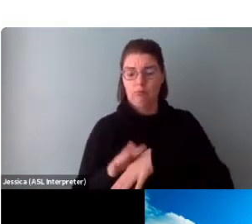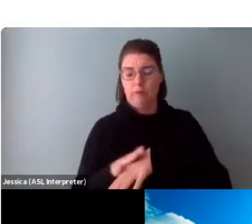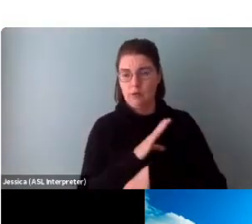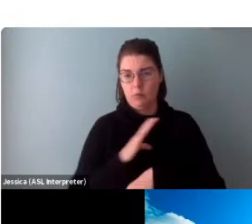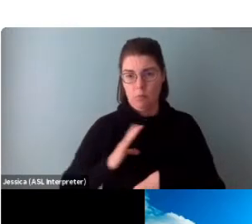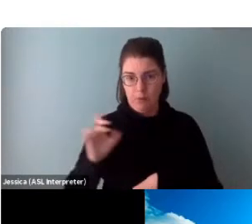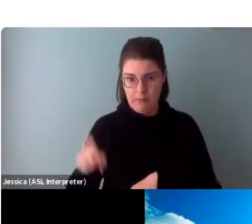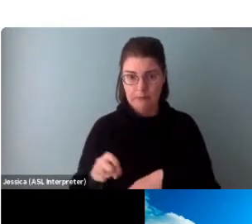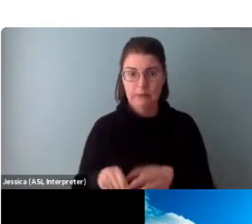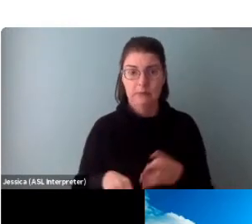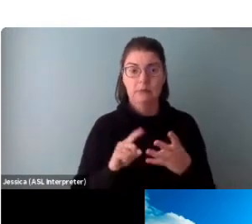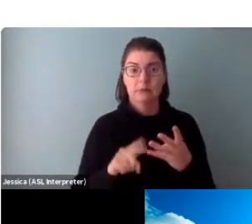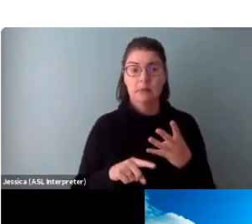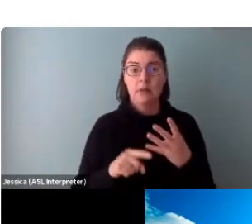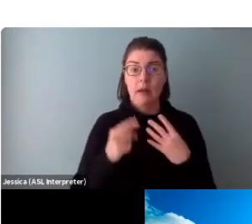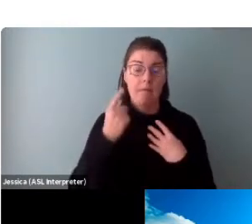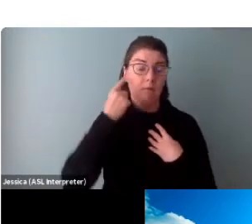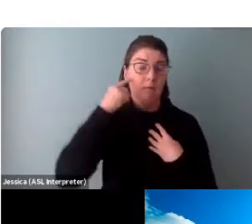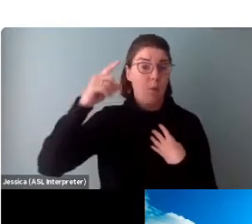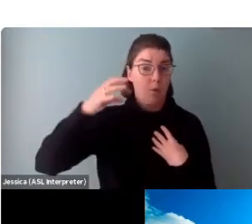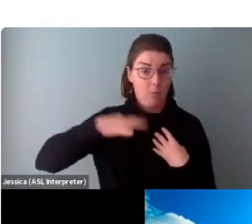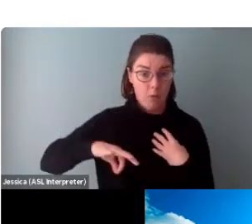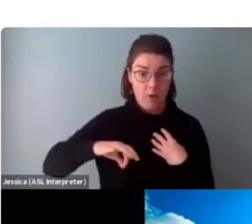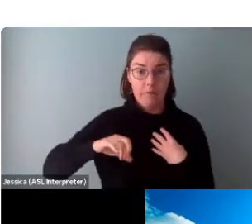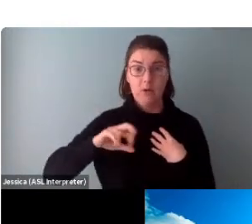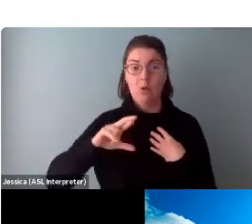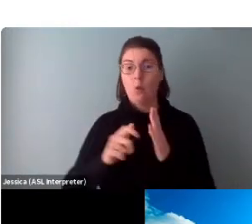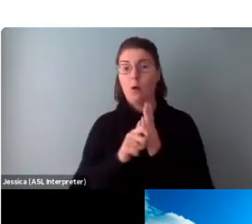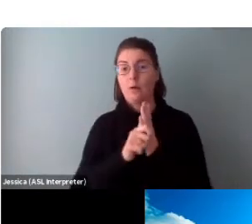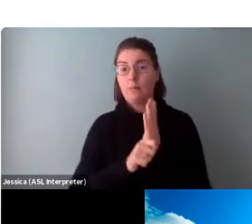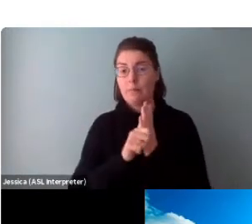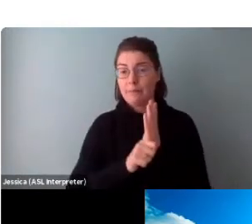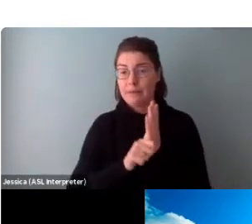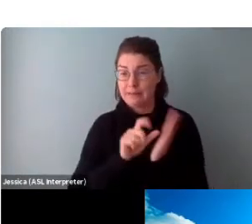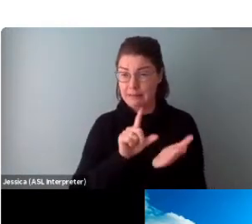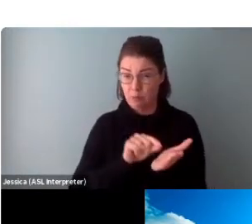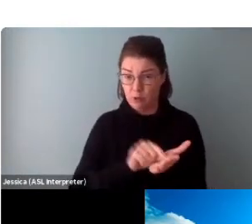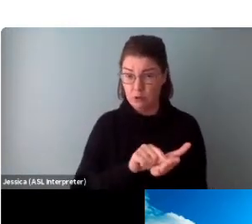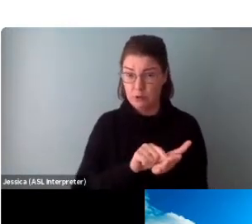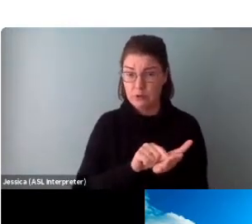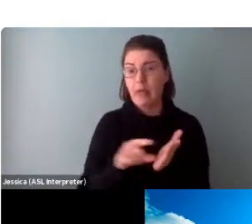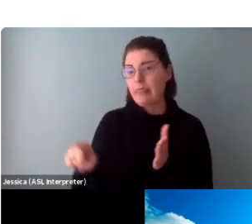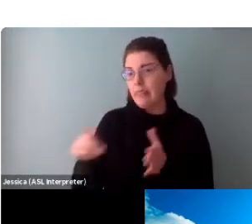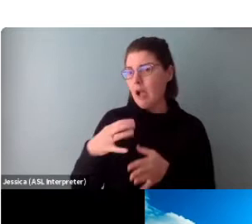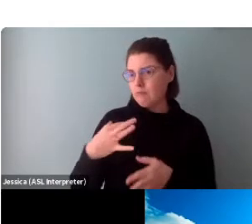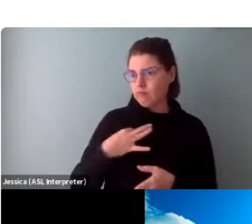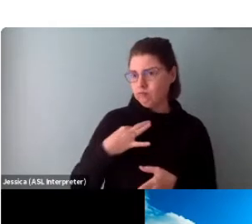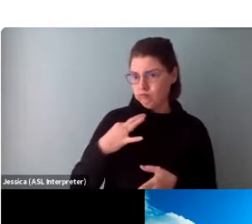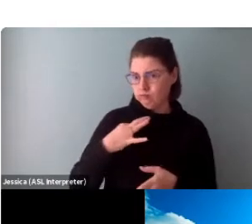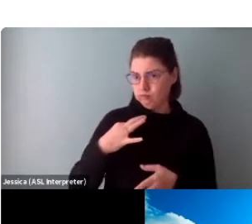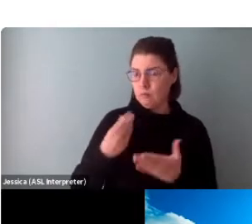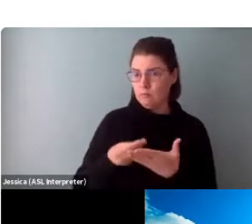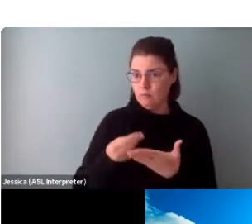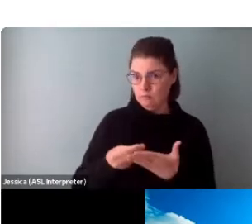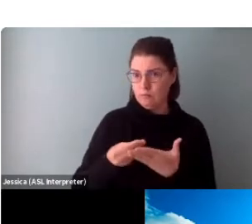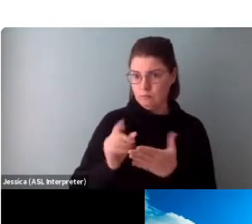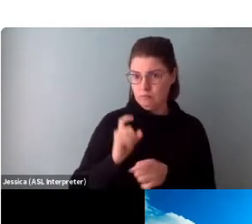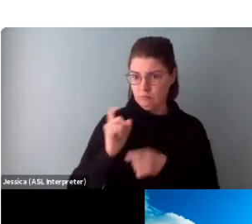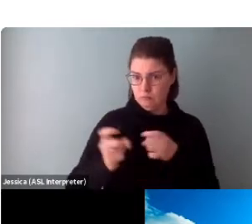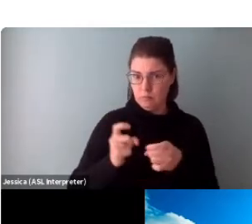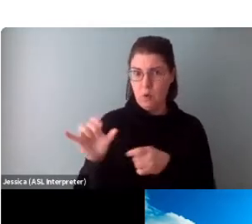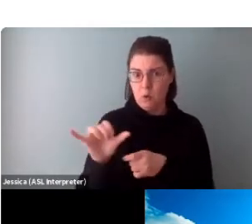and for for-profit or magazine publishers, they are also eligible for funding in